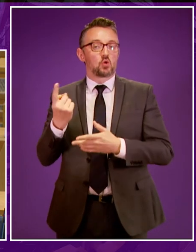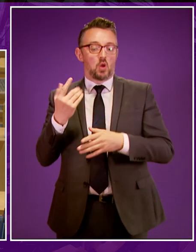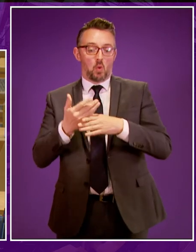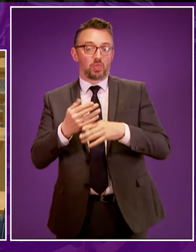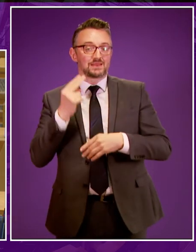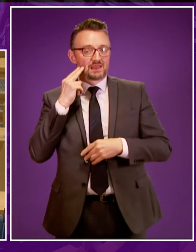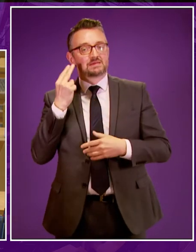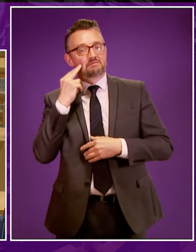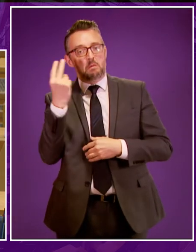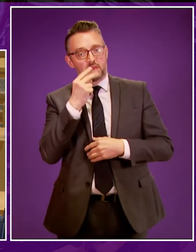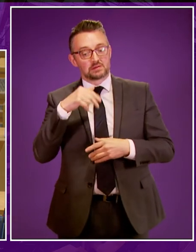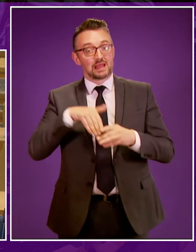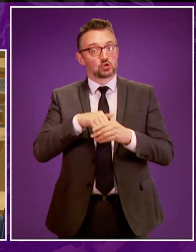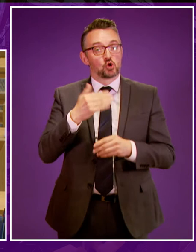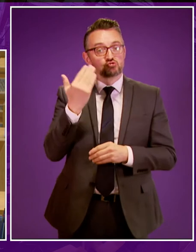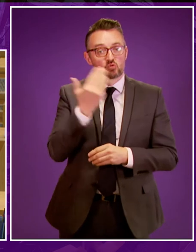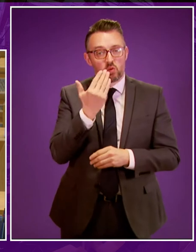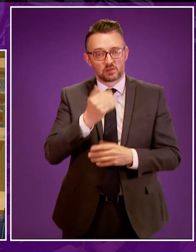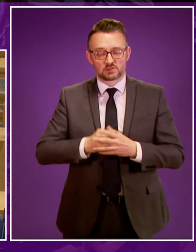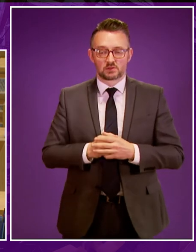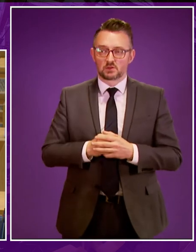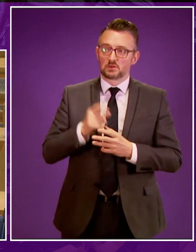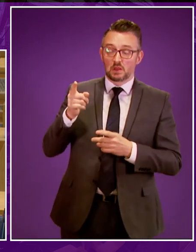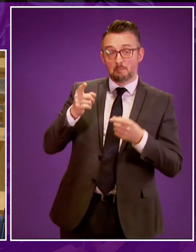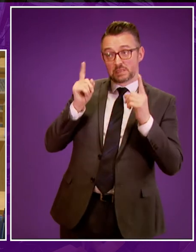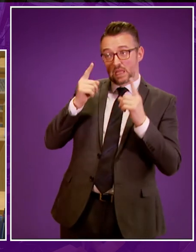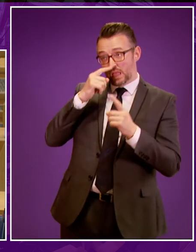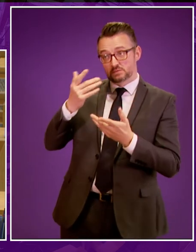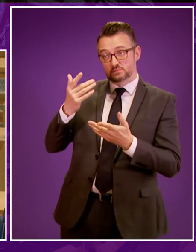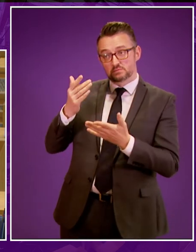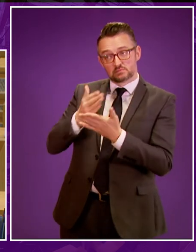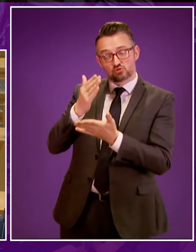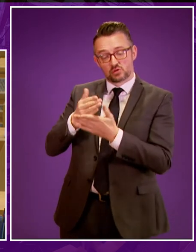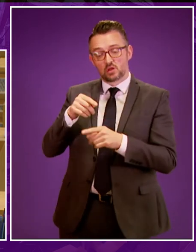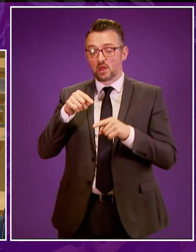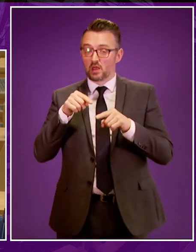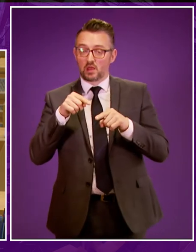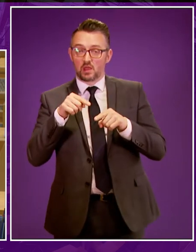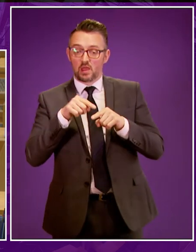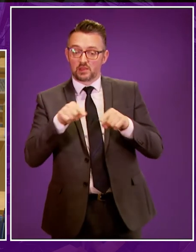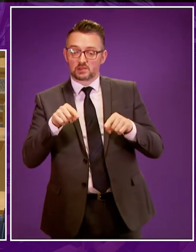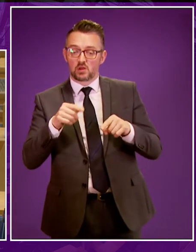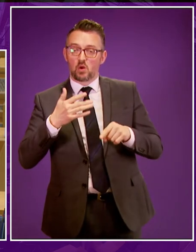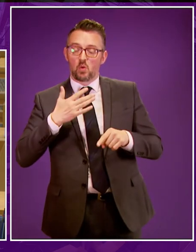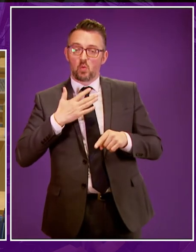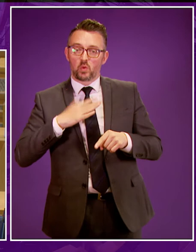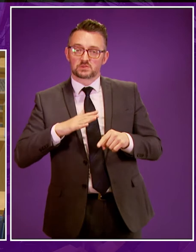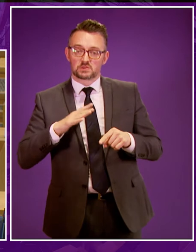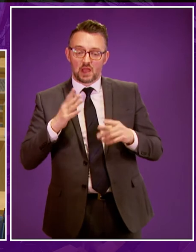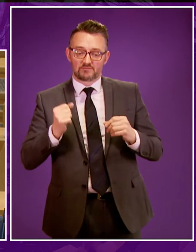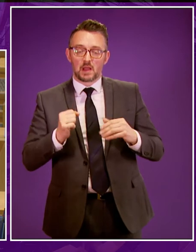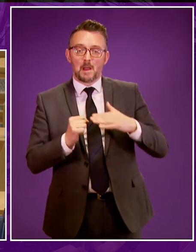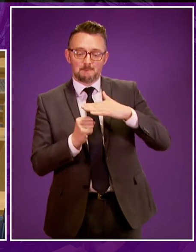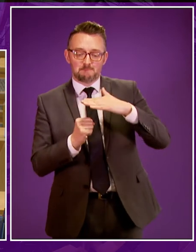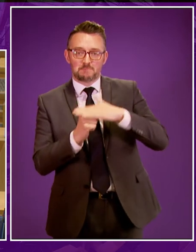pupils in schools. Can the Minister assure us that he intends this to be a precursor towards moving to a minimum